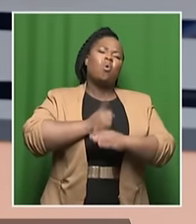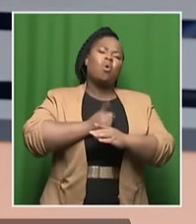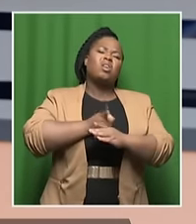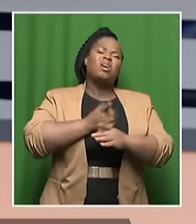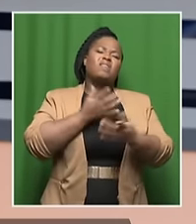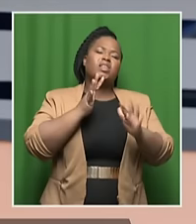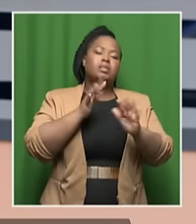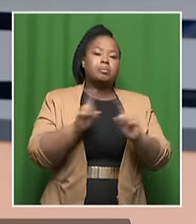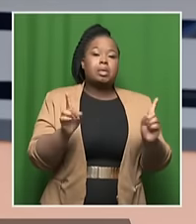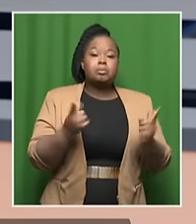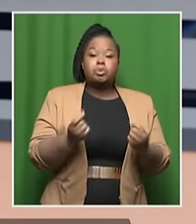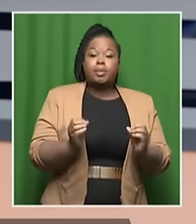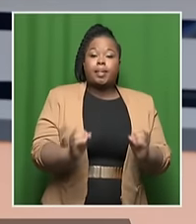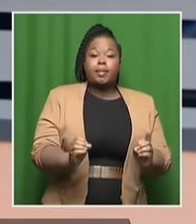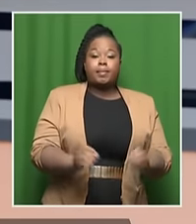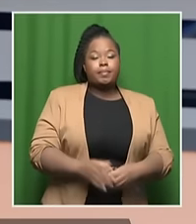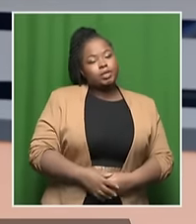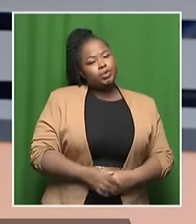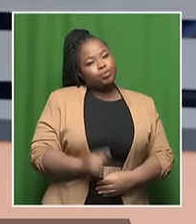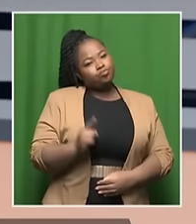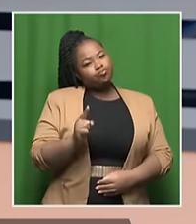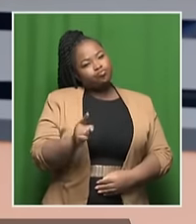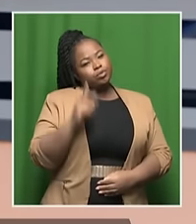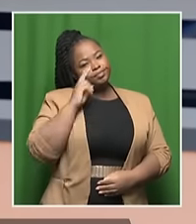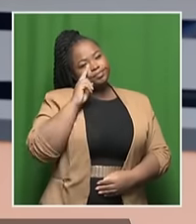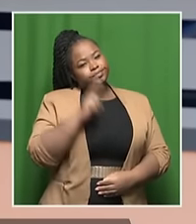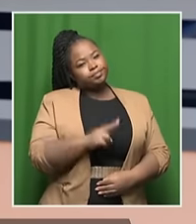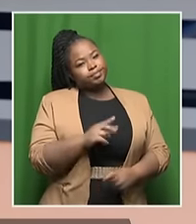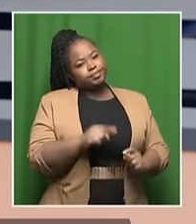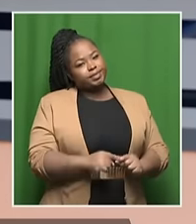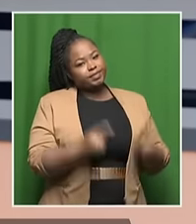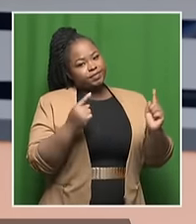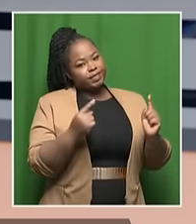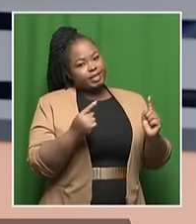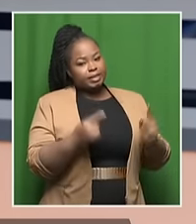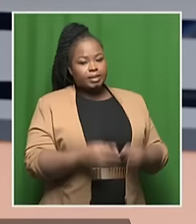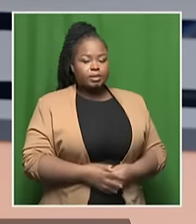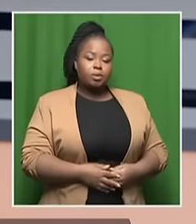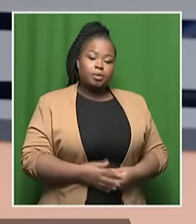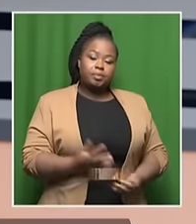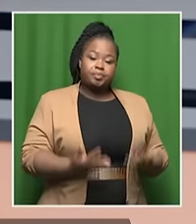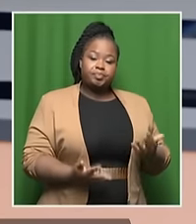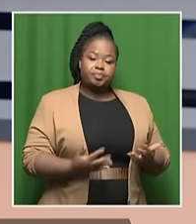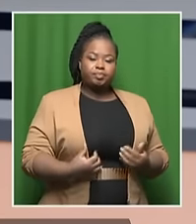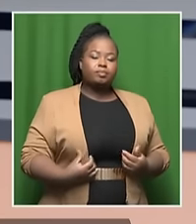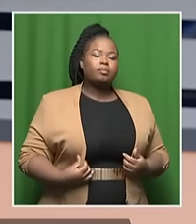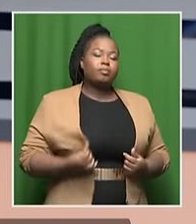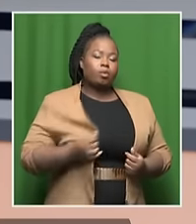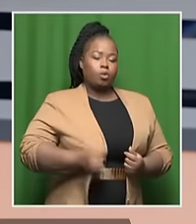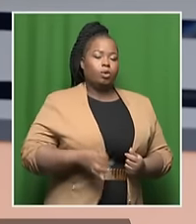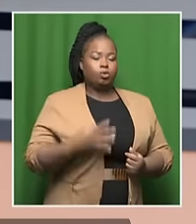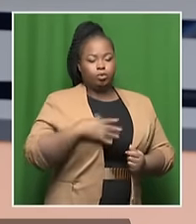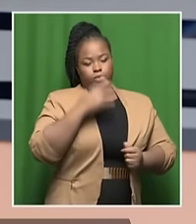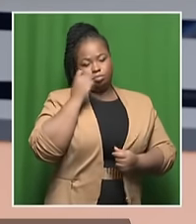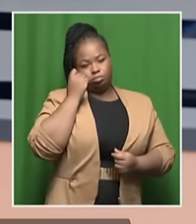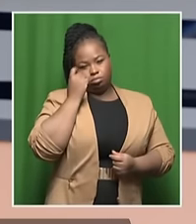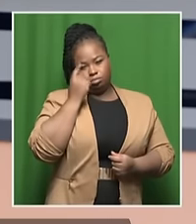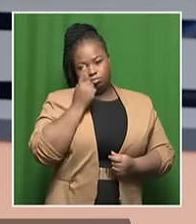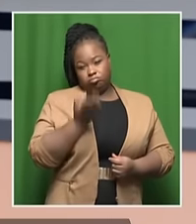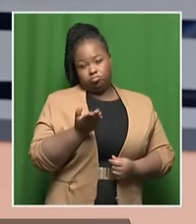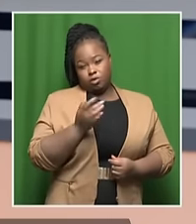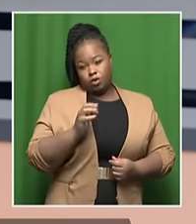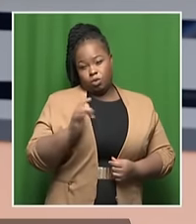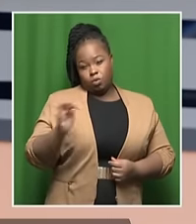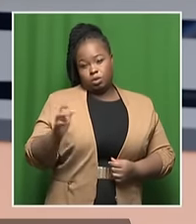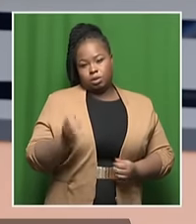about it. So, you're coming in from a different perspective, though. And perhaps we can see where you are in terms of the